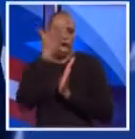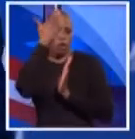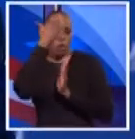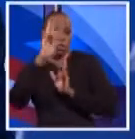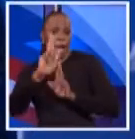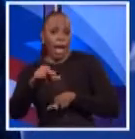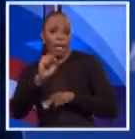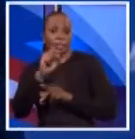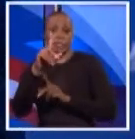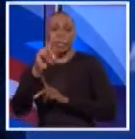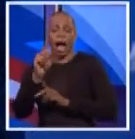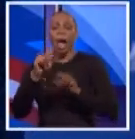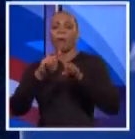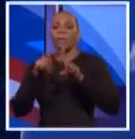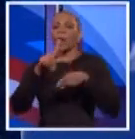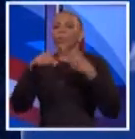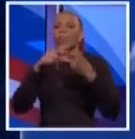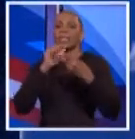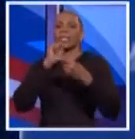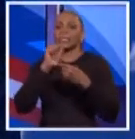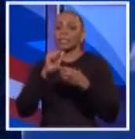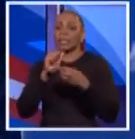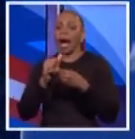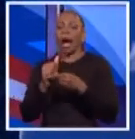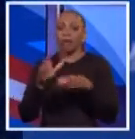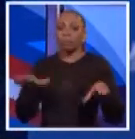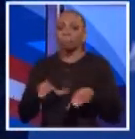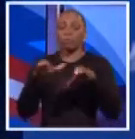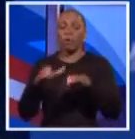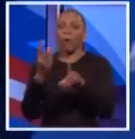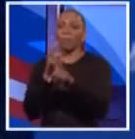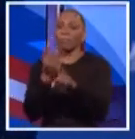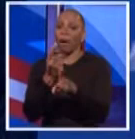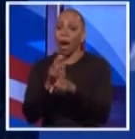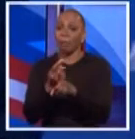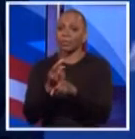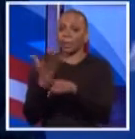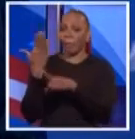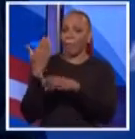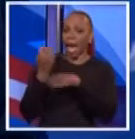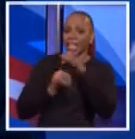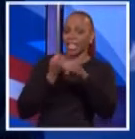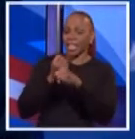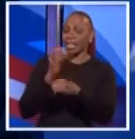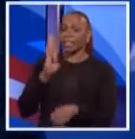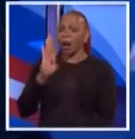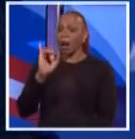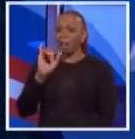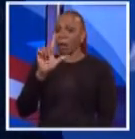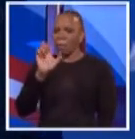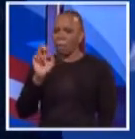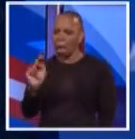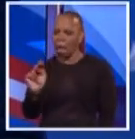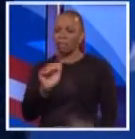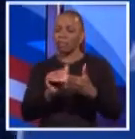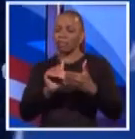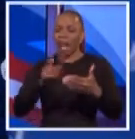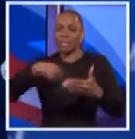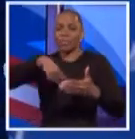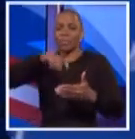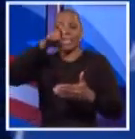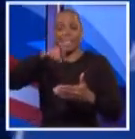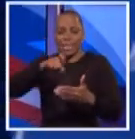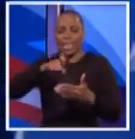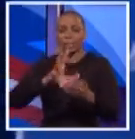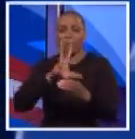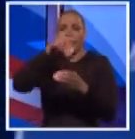this. When NICERS has underperformed in the past number of years to the tune of billions of dollars, those are billions of dollars that we will need to put into a